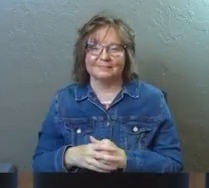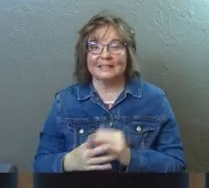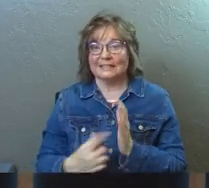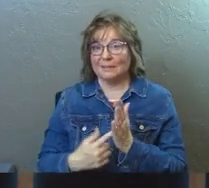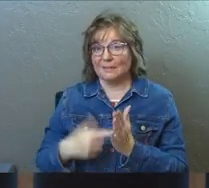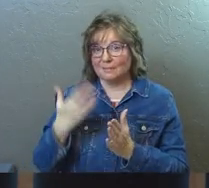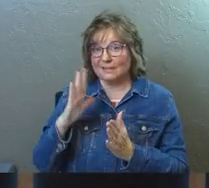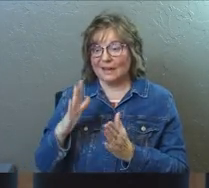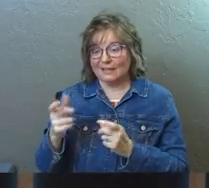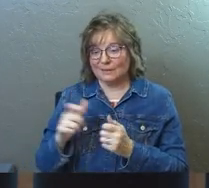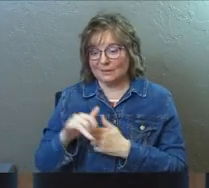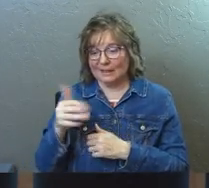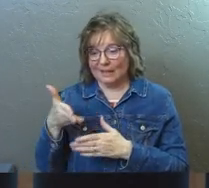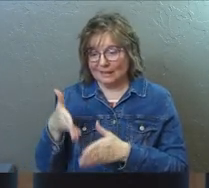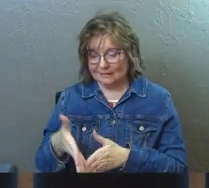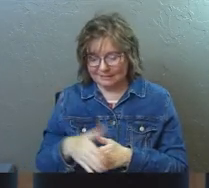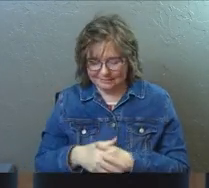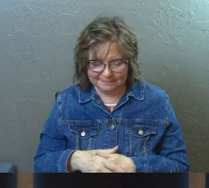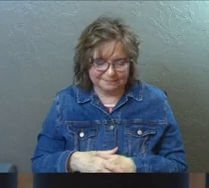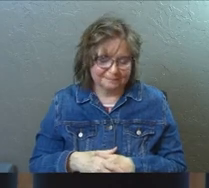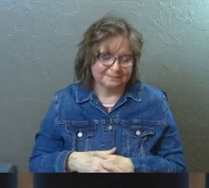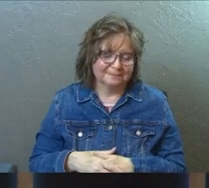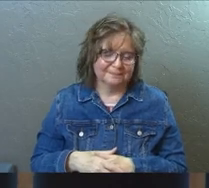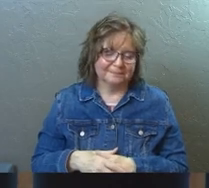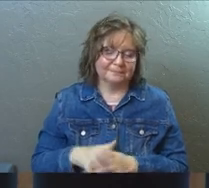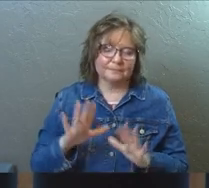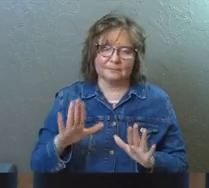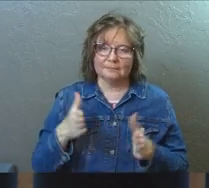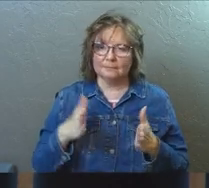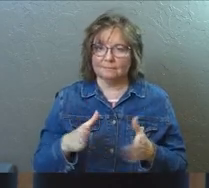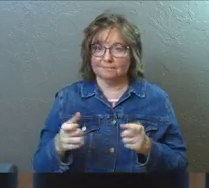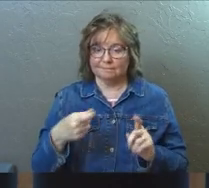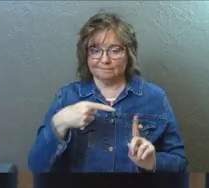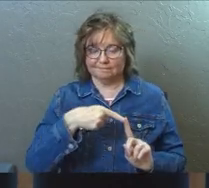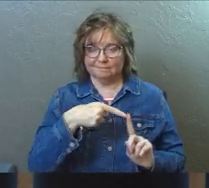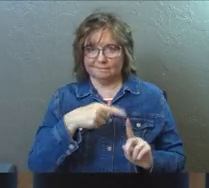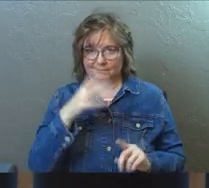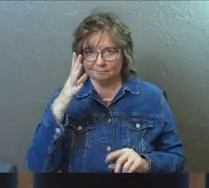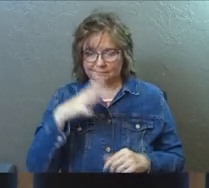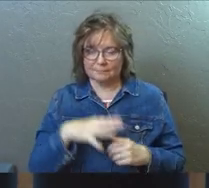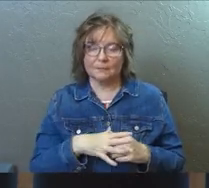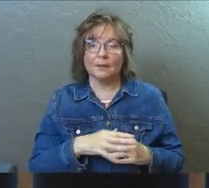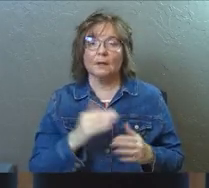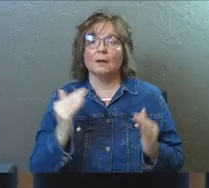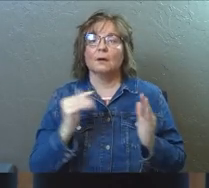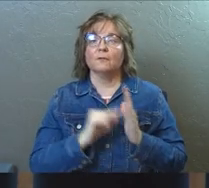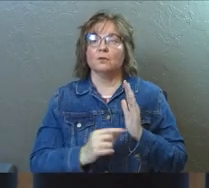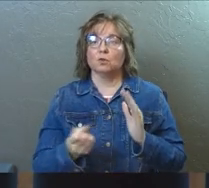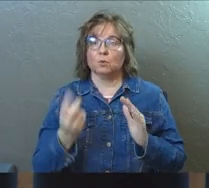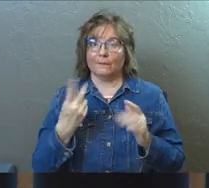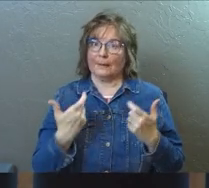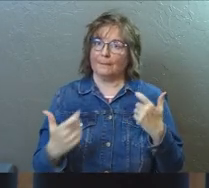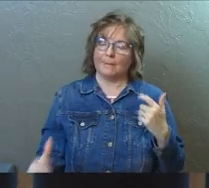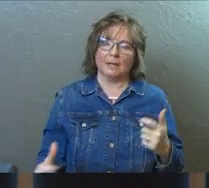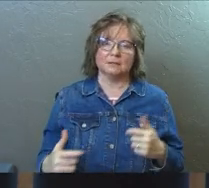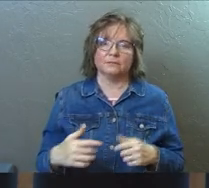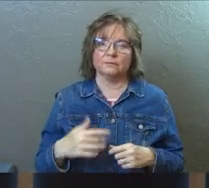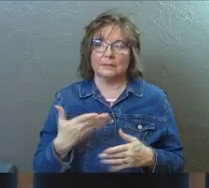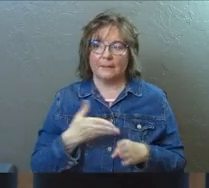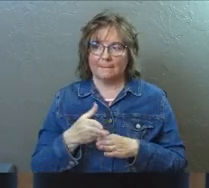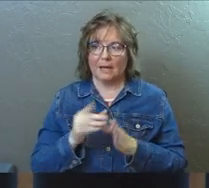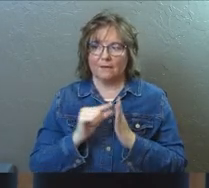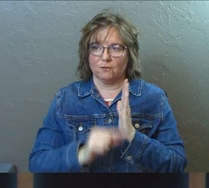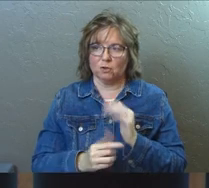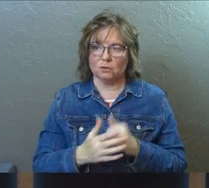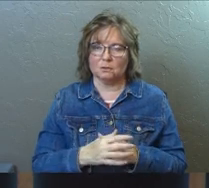Sometimes God deals with us like this. And this is the way he dealt with him. Then verse 12, and this is massive. This is the